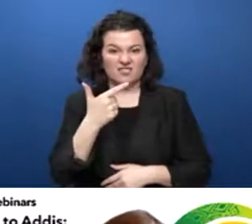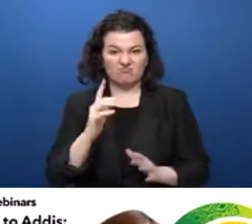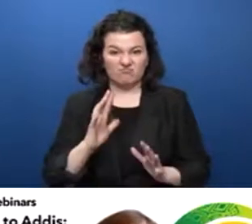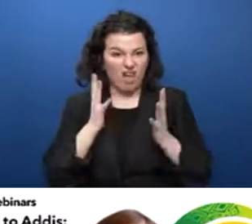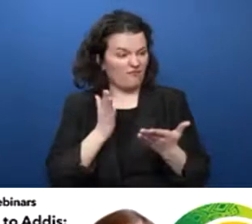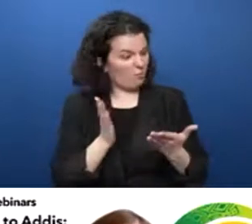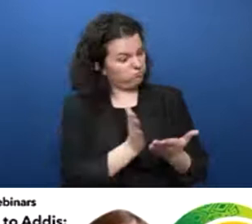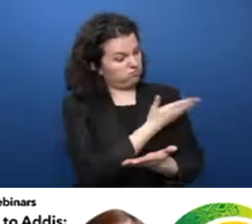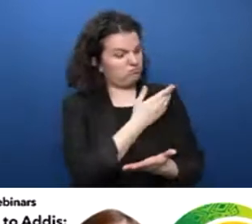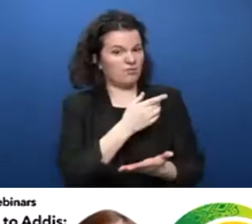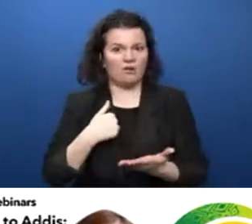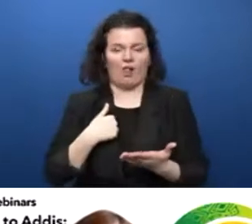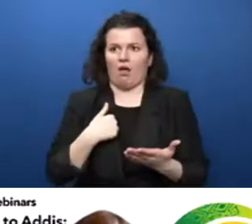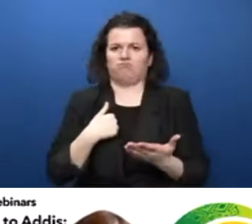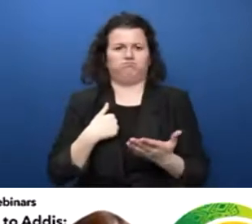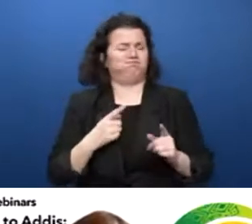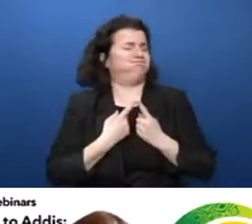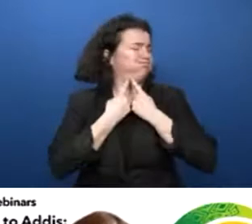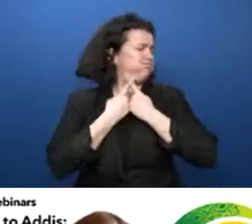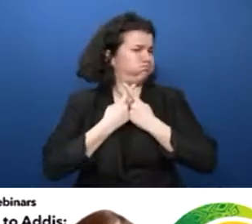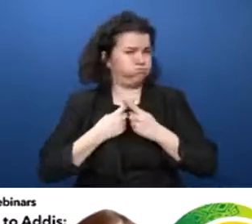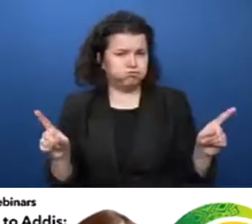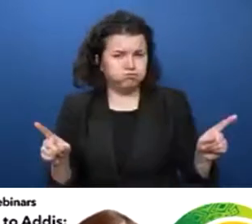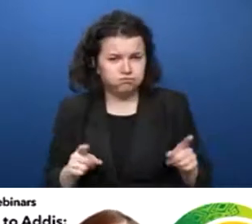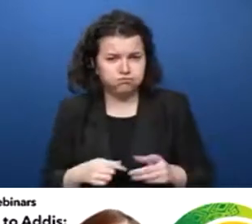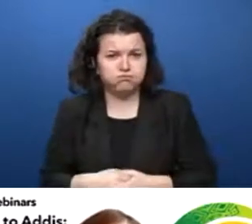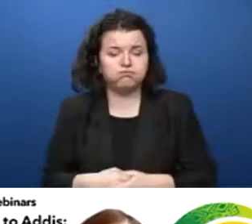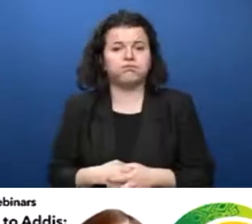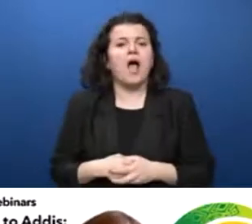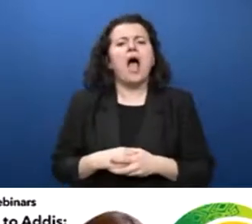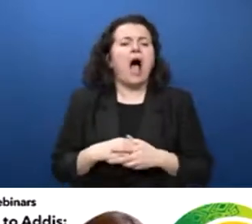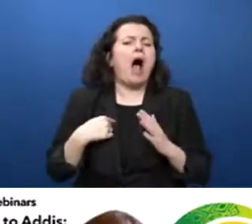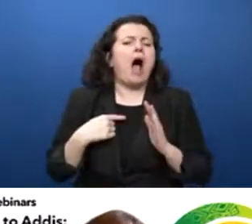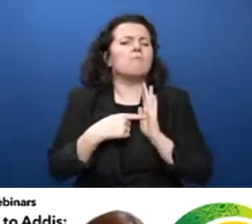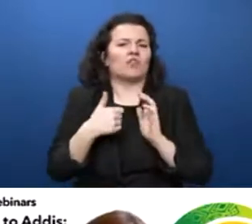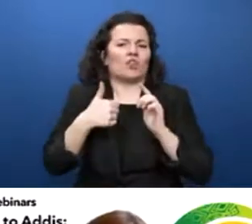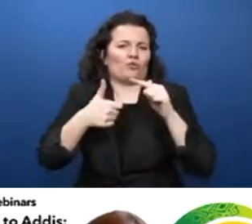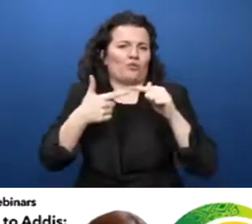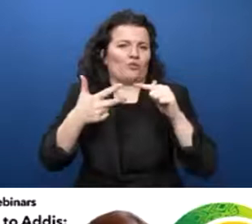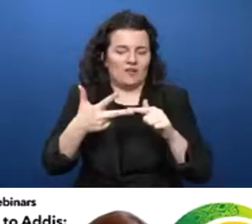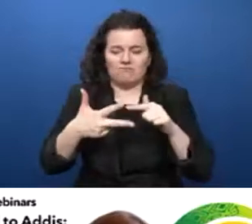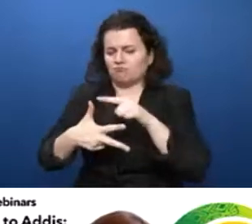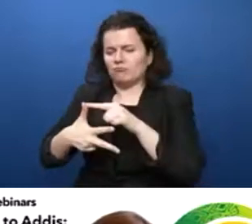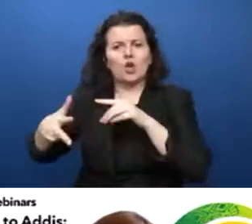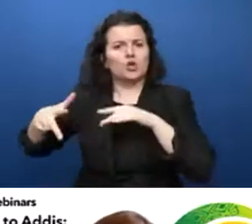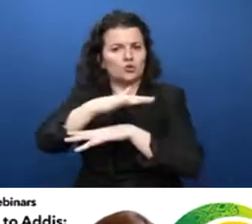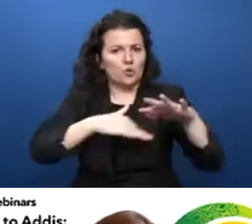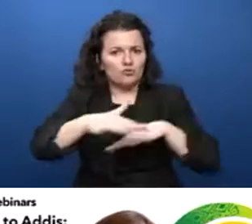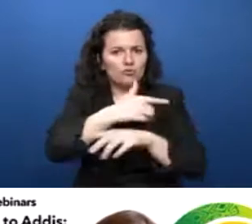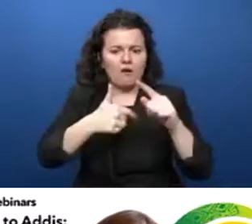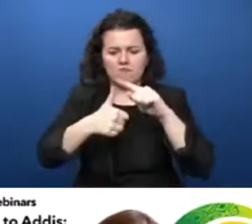is currently for many reasons, but today I want to talk just about three. Socializing, education, and work opportunities.